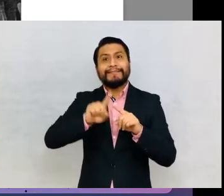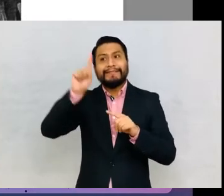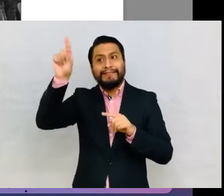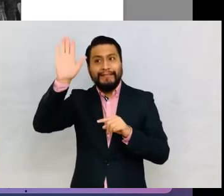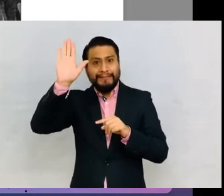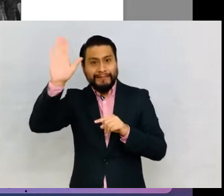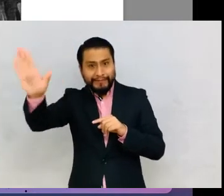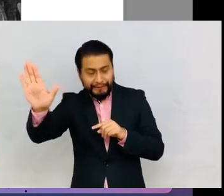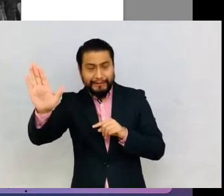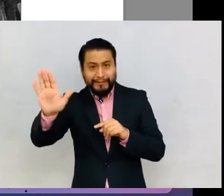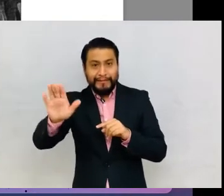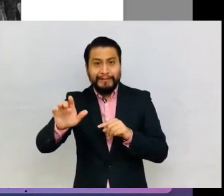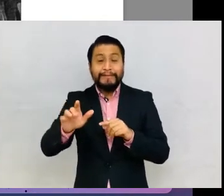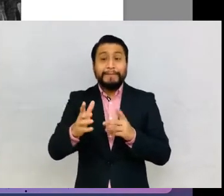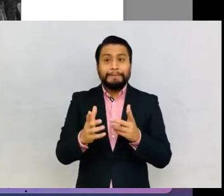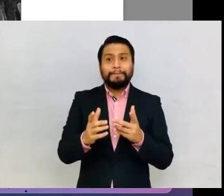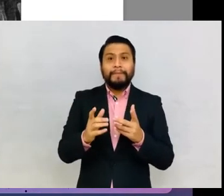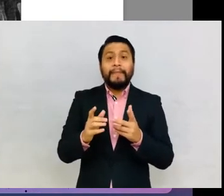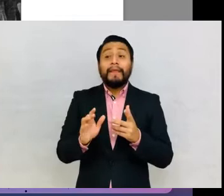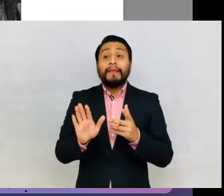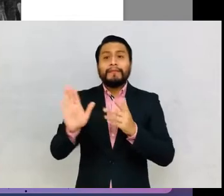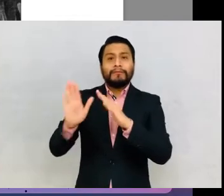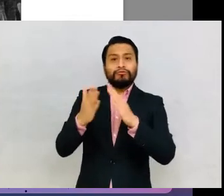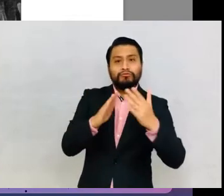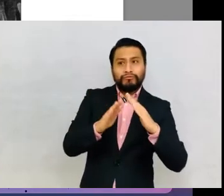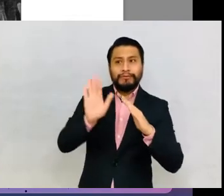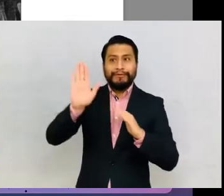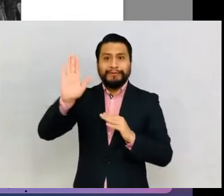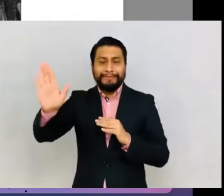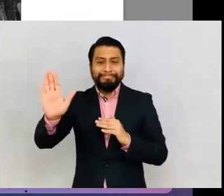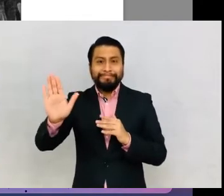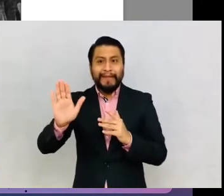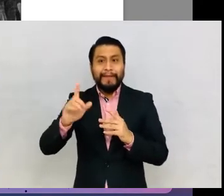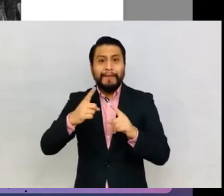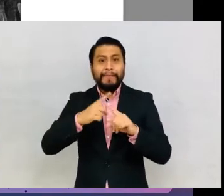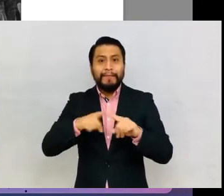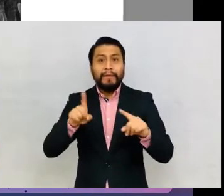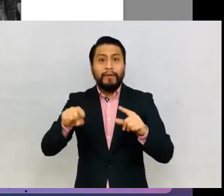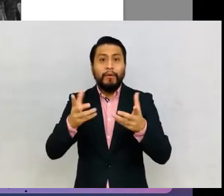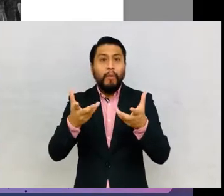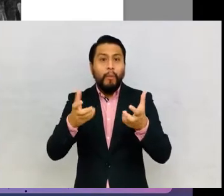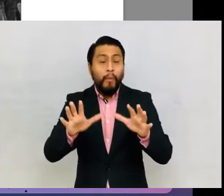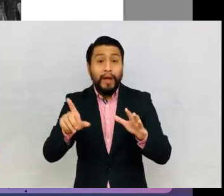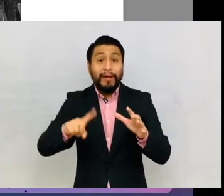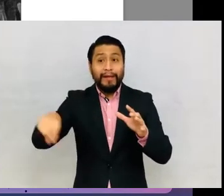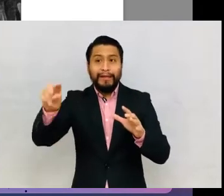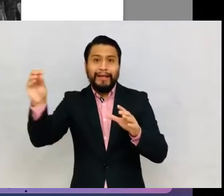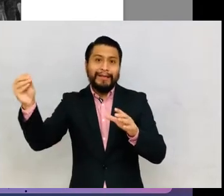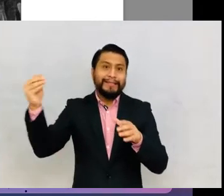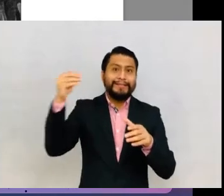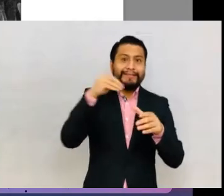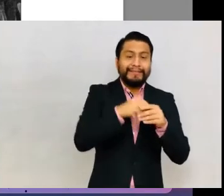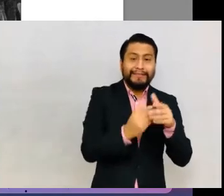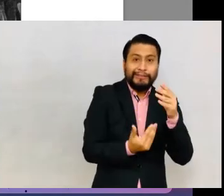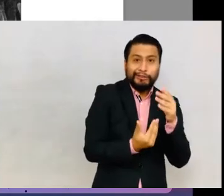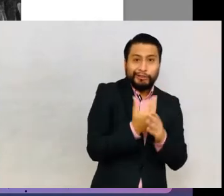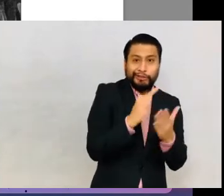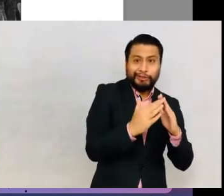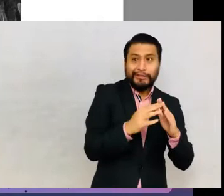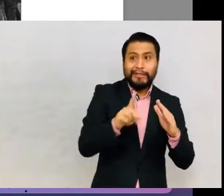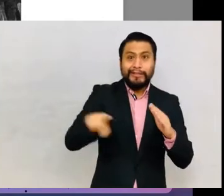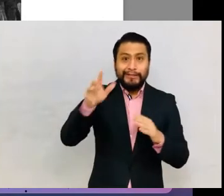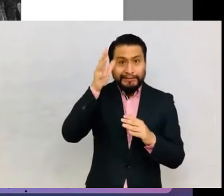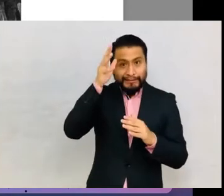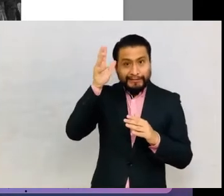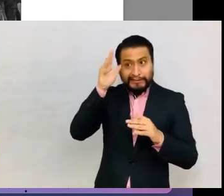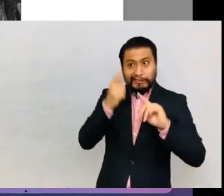themselves, since its objective was not to achieve, quote, individual rehabilitation of the indigenous